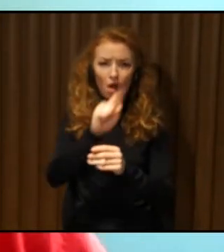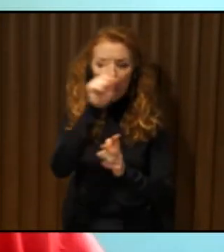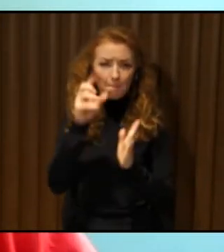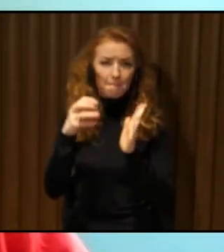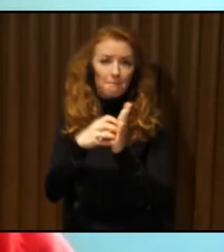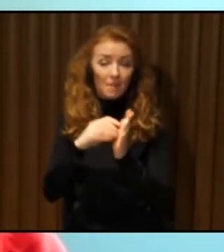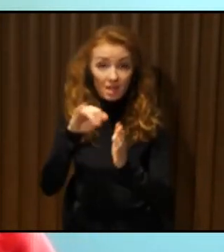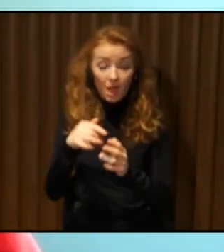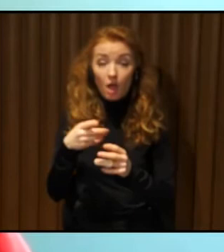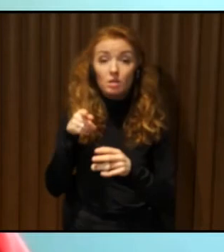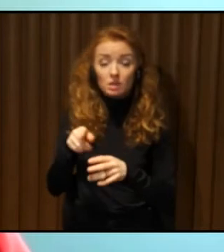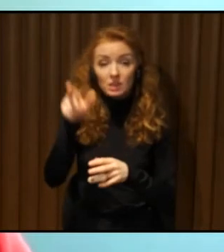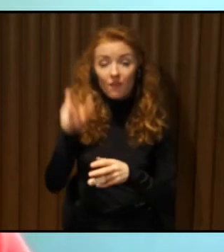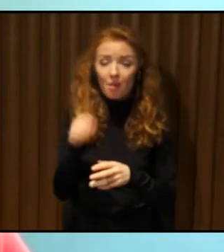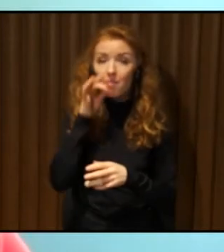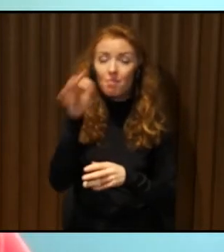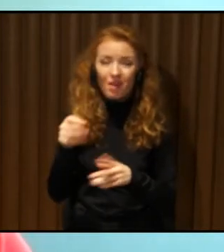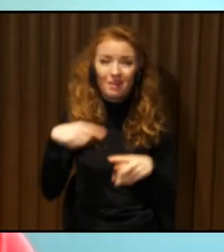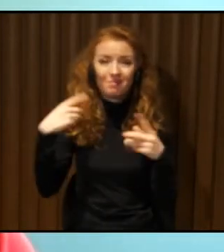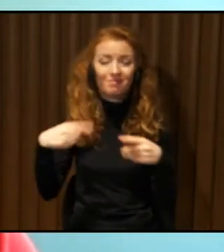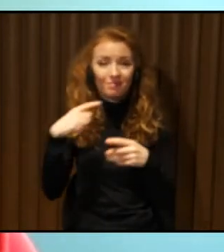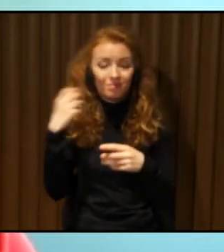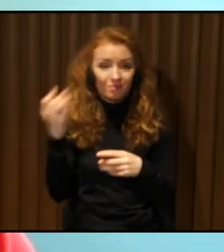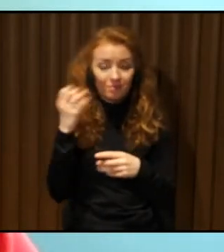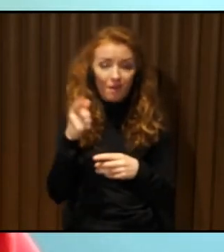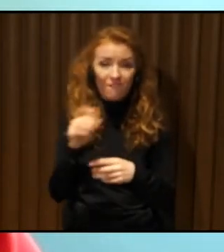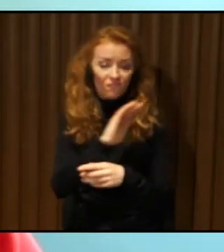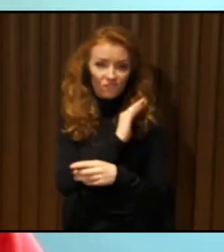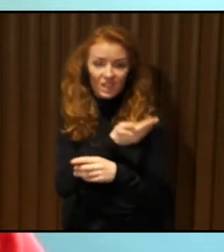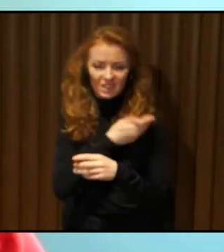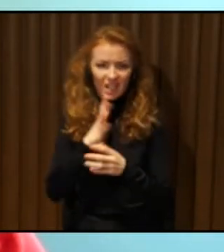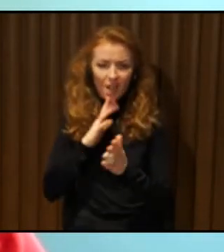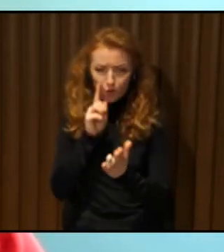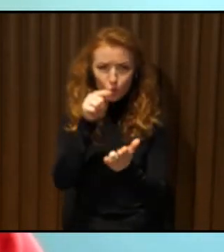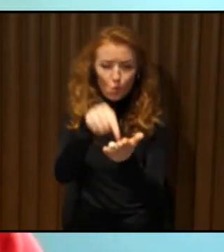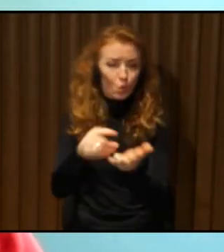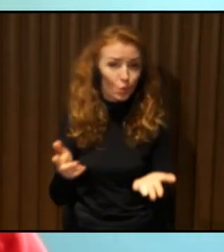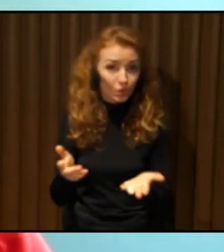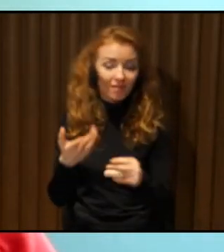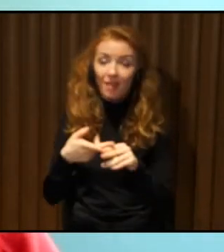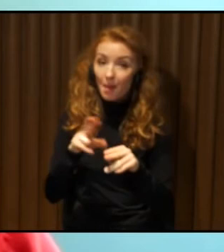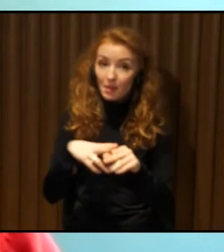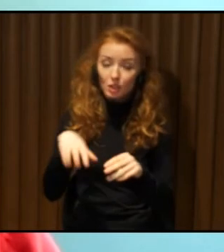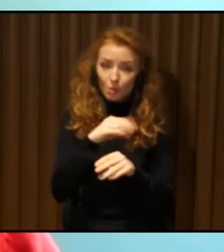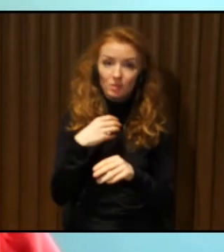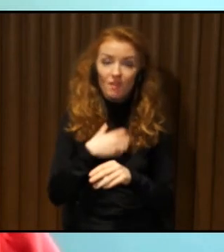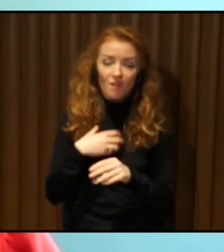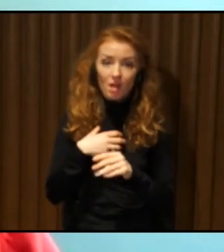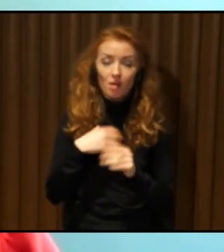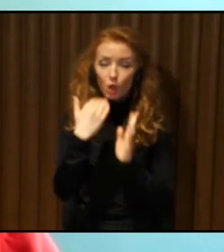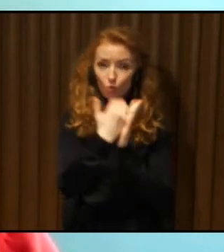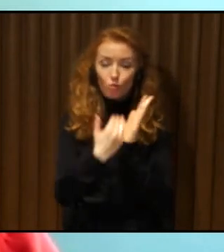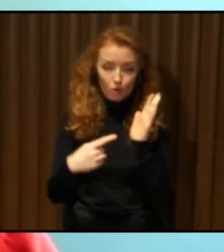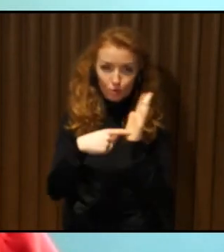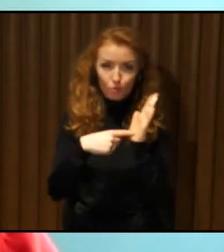metro station. So I would say we need regulation and it's a real driver